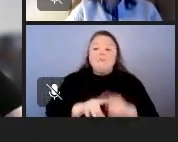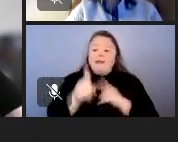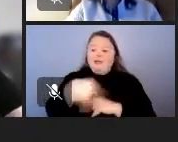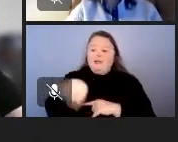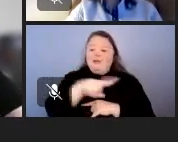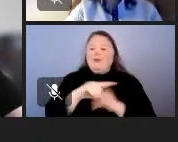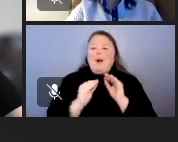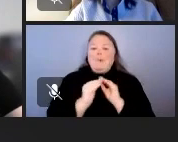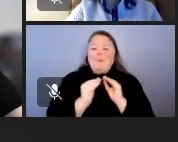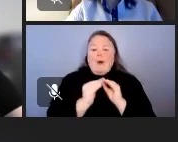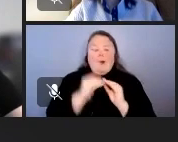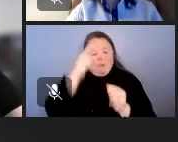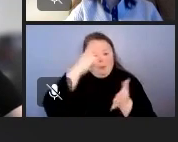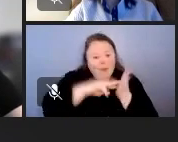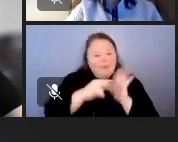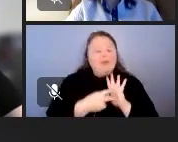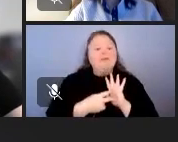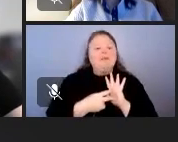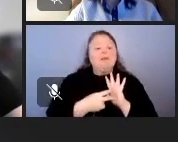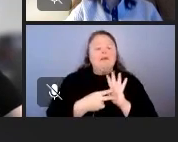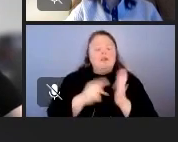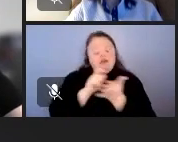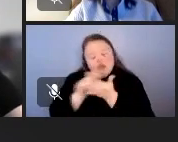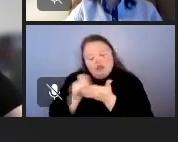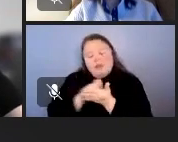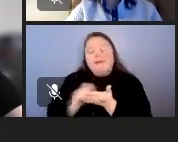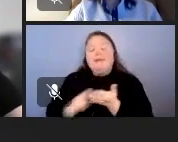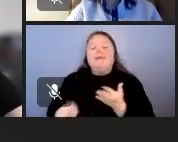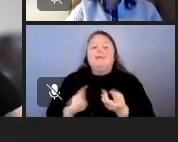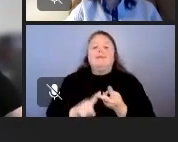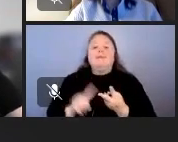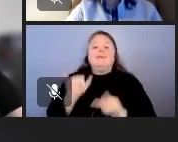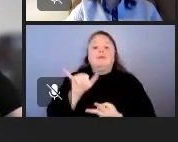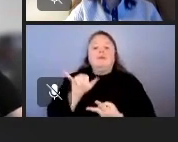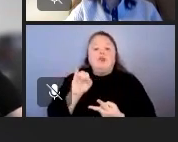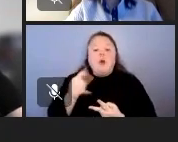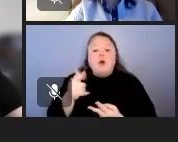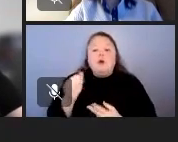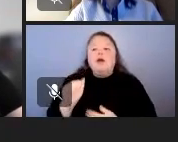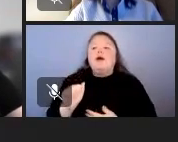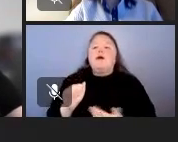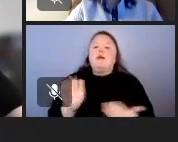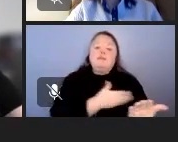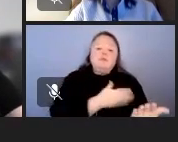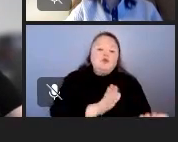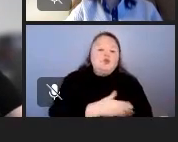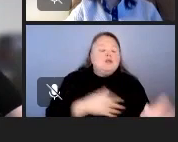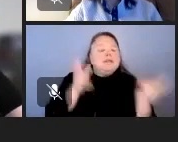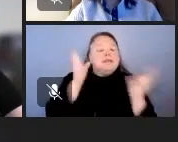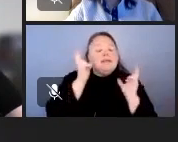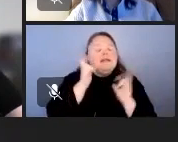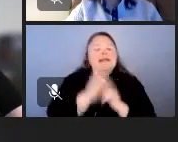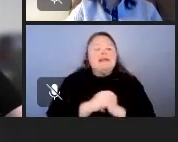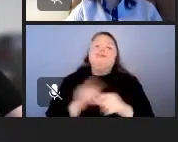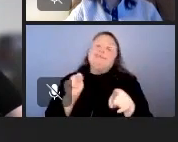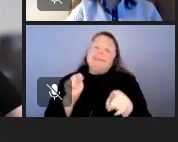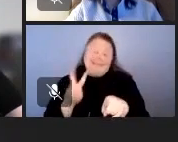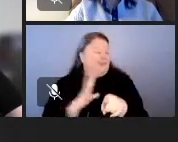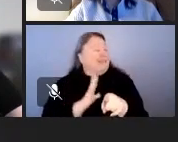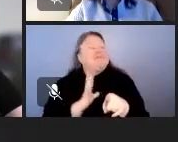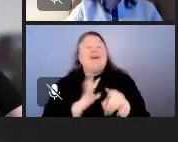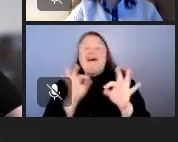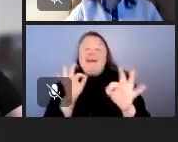in how you're listening to your music, journaling, yoga, Netflix. Yes, Bentley. TV is mine.